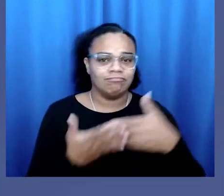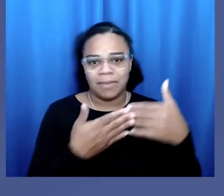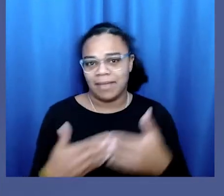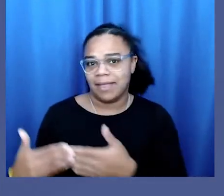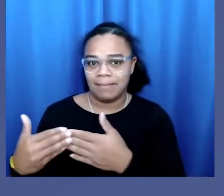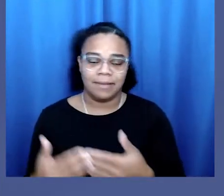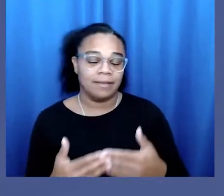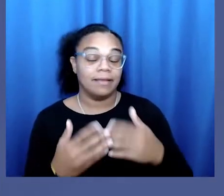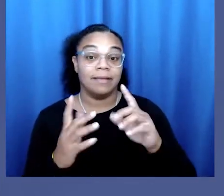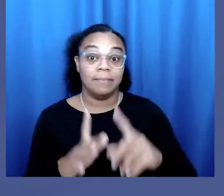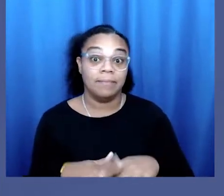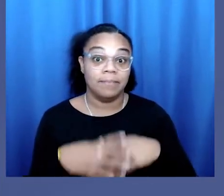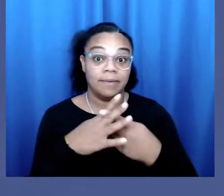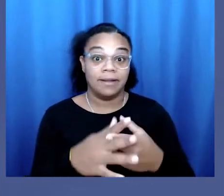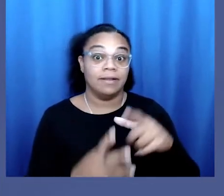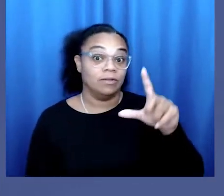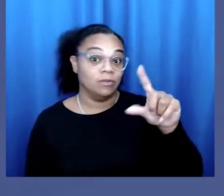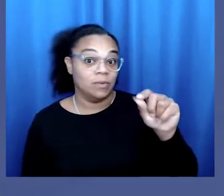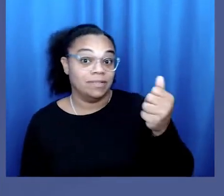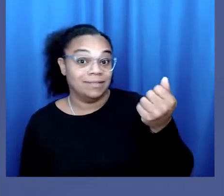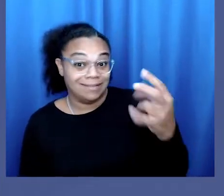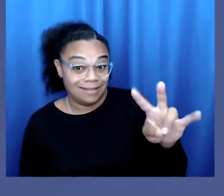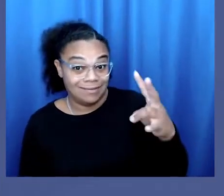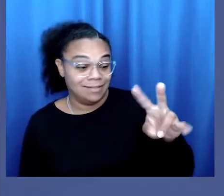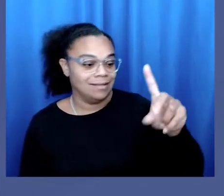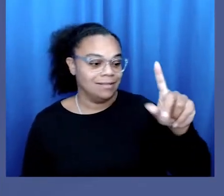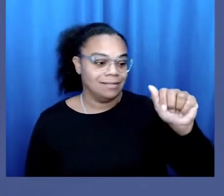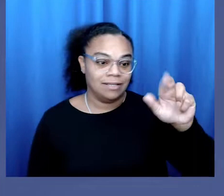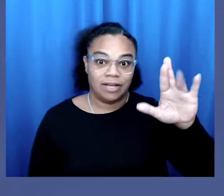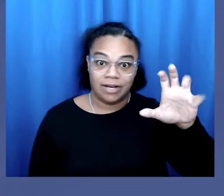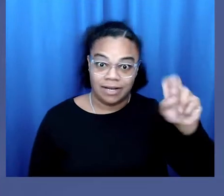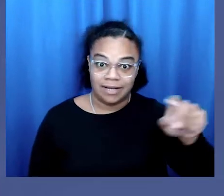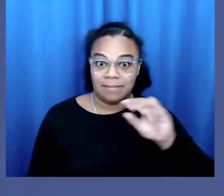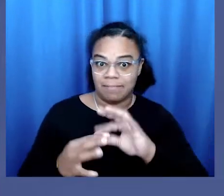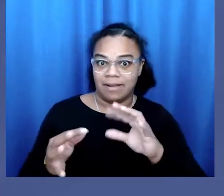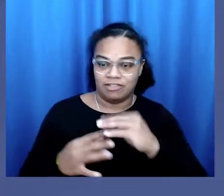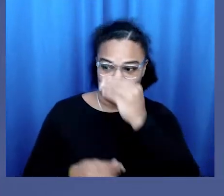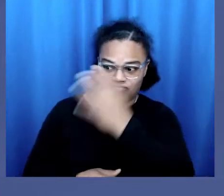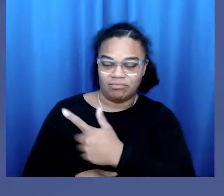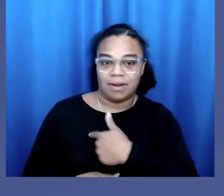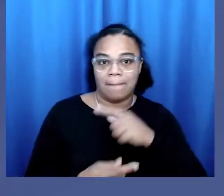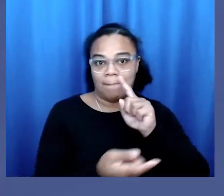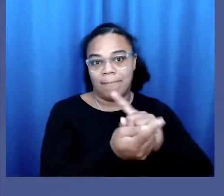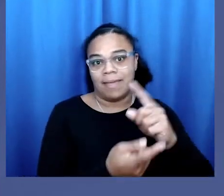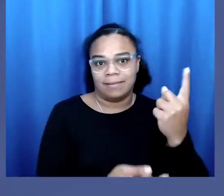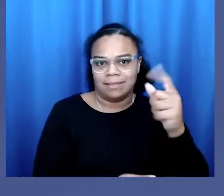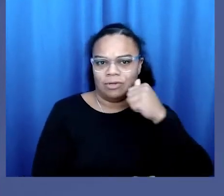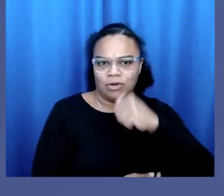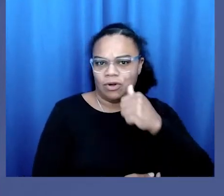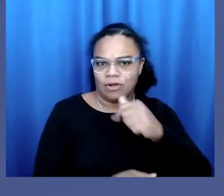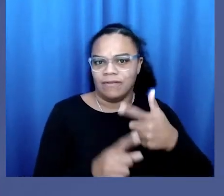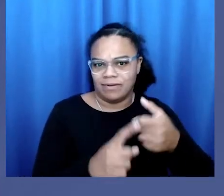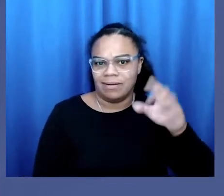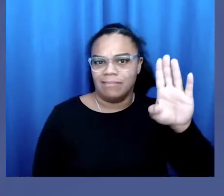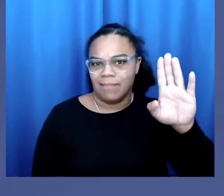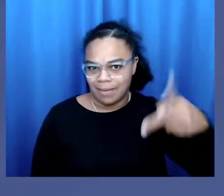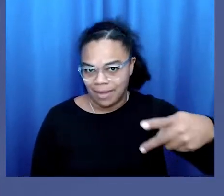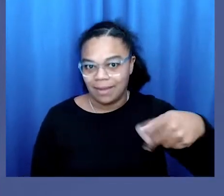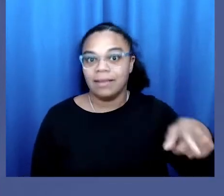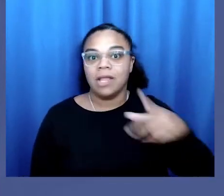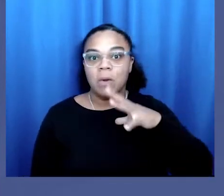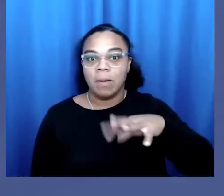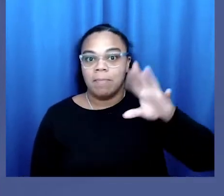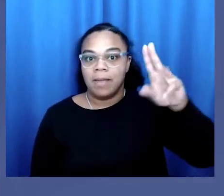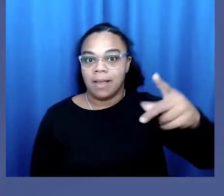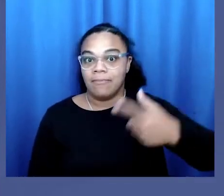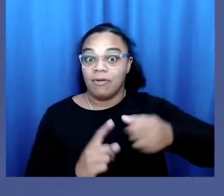baby. In the beginning of 2017, Darian mentioned to me that he met some girl off of Backpage and that he